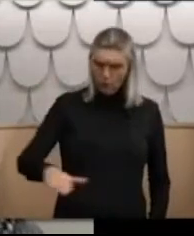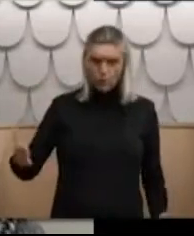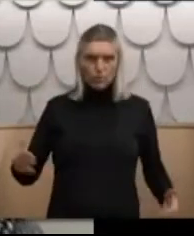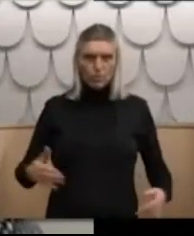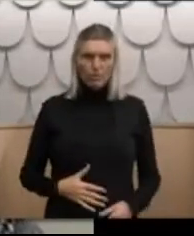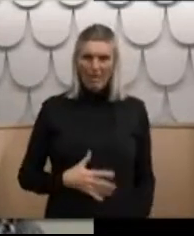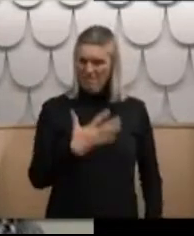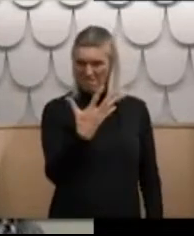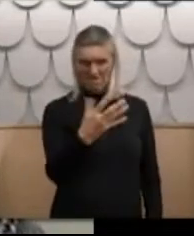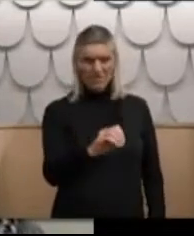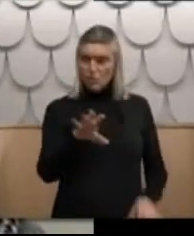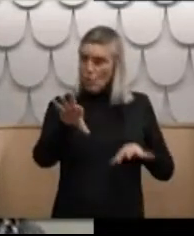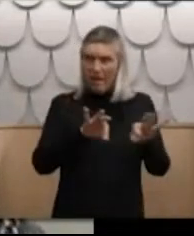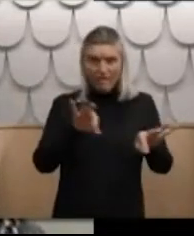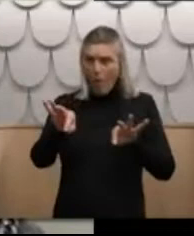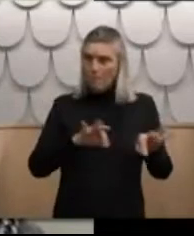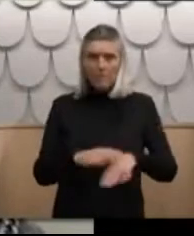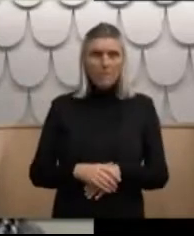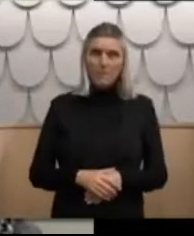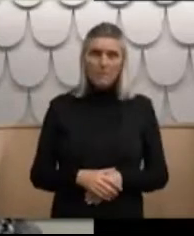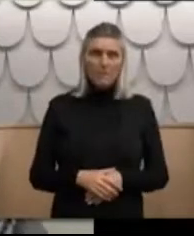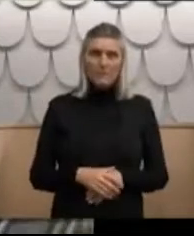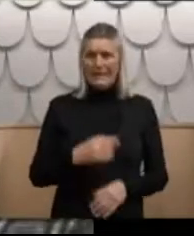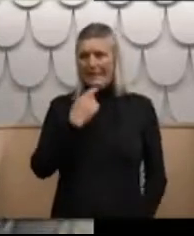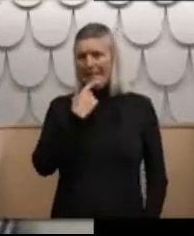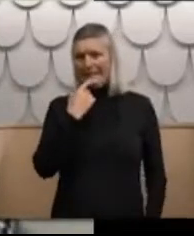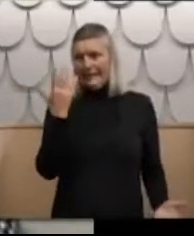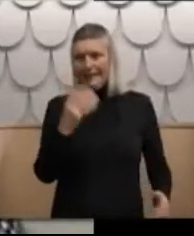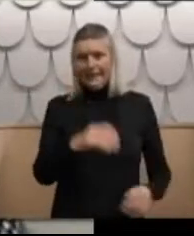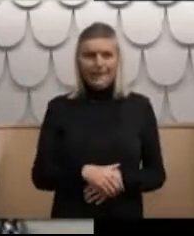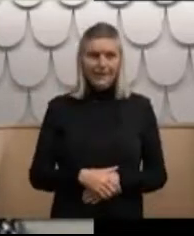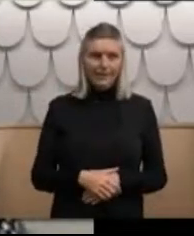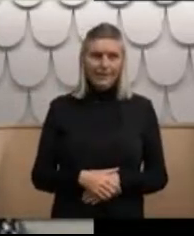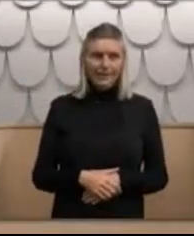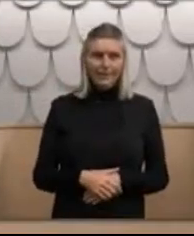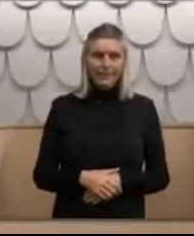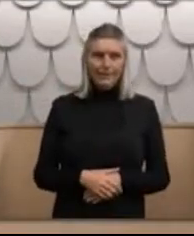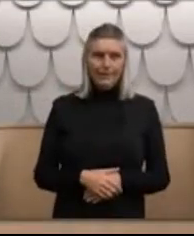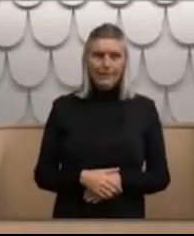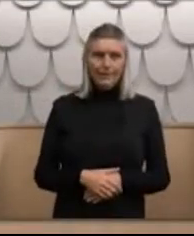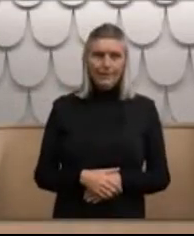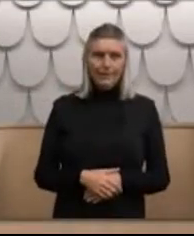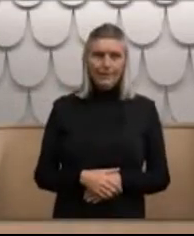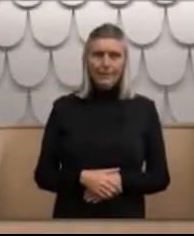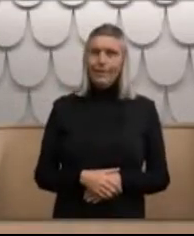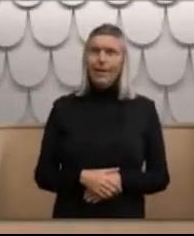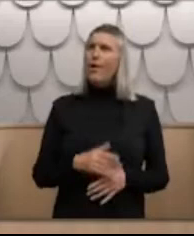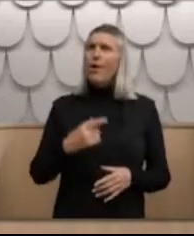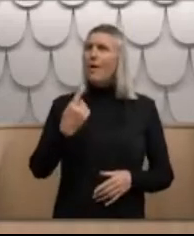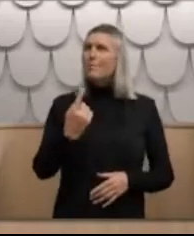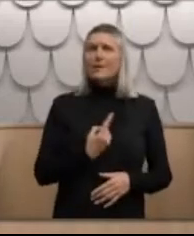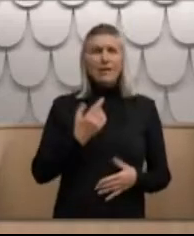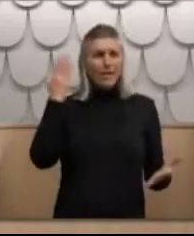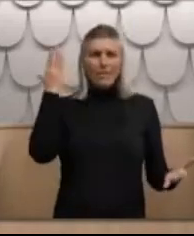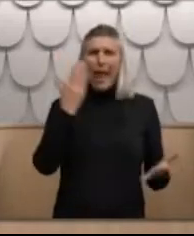over 50 easy. You feel really grateful. Yeah. Um… And then, just